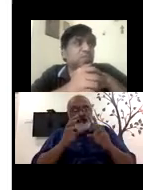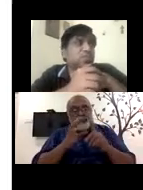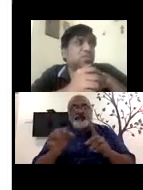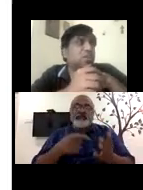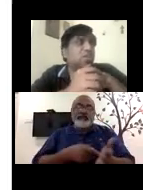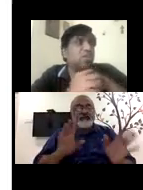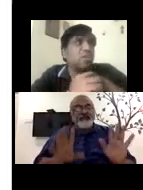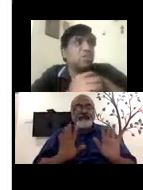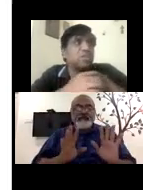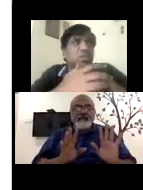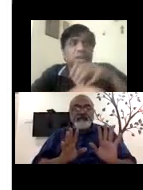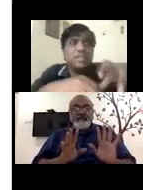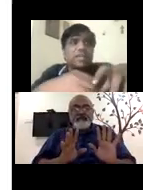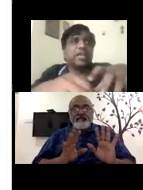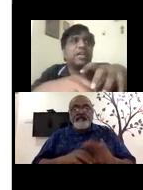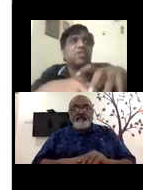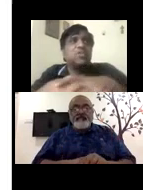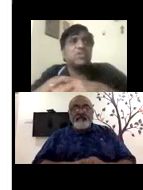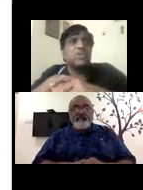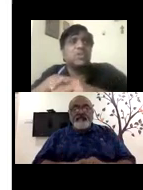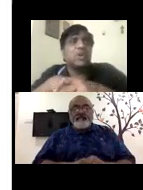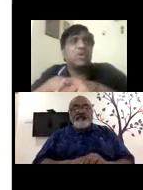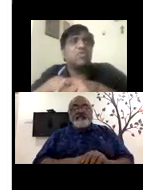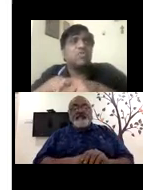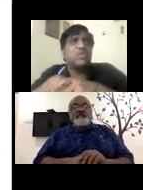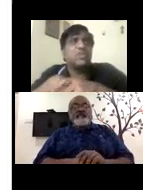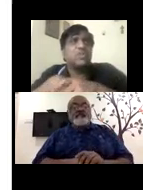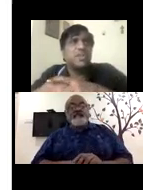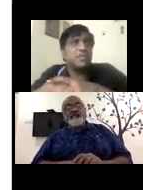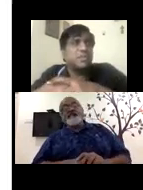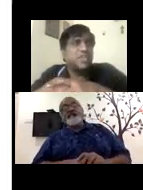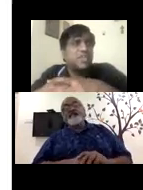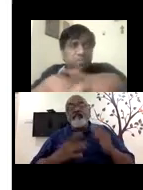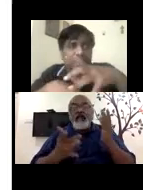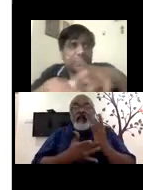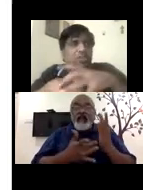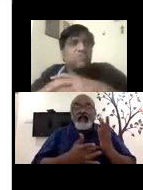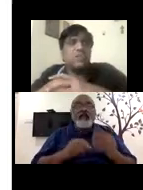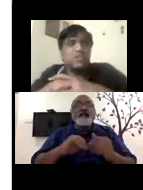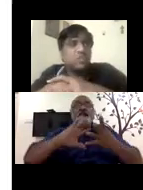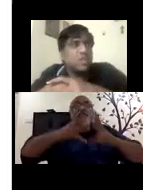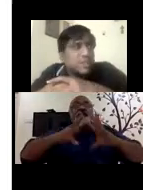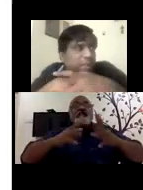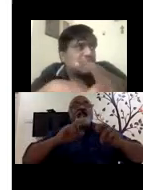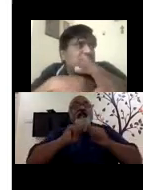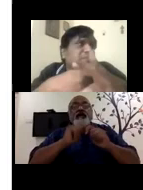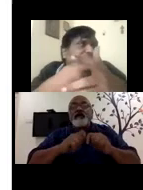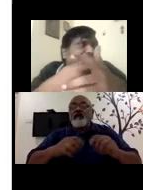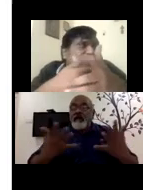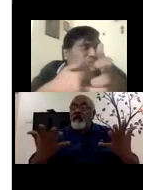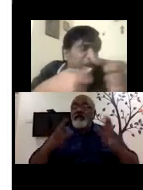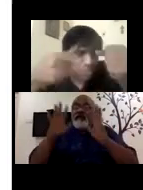how does, it's a technical course on how to design machines to make a machine work. So that